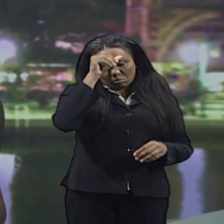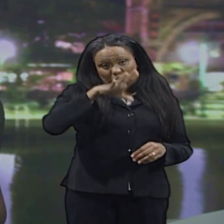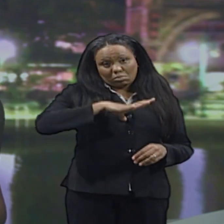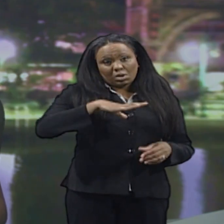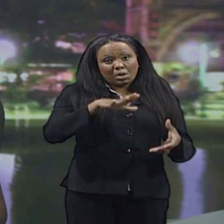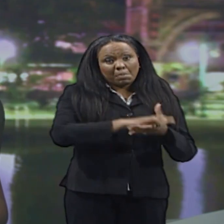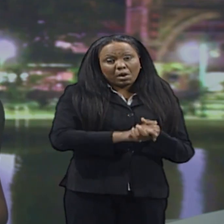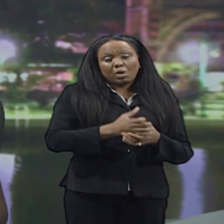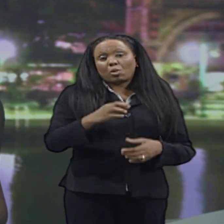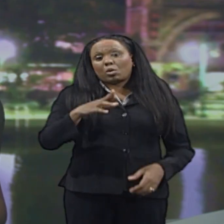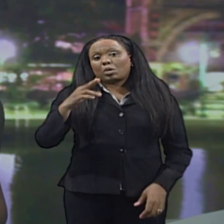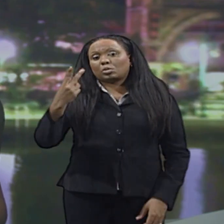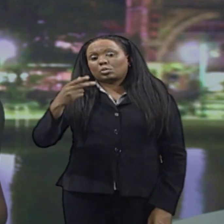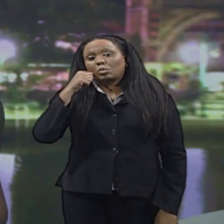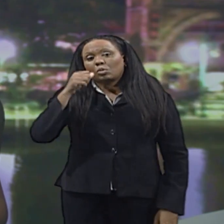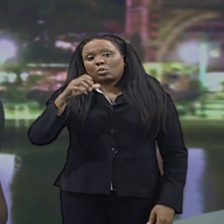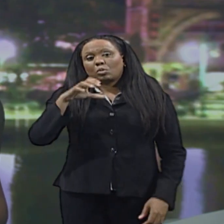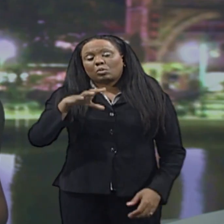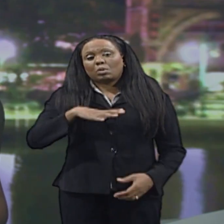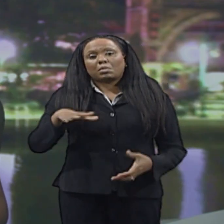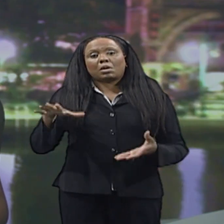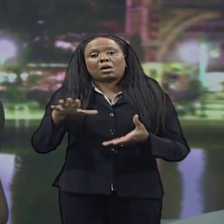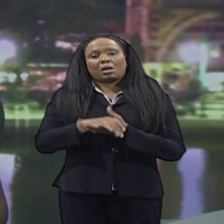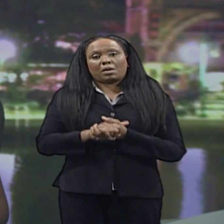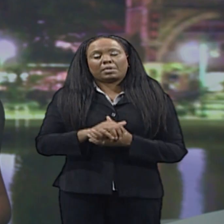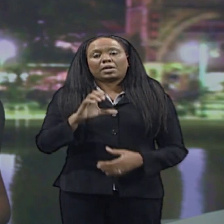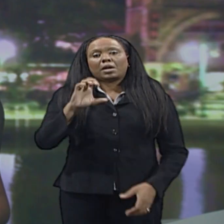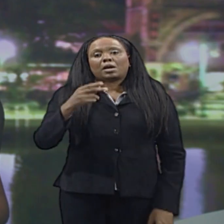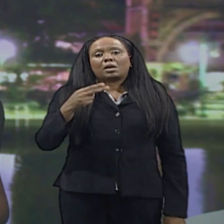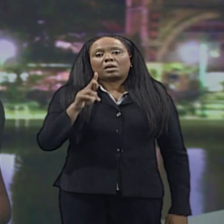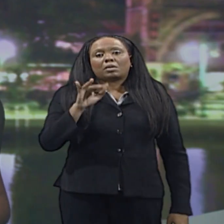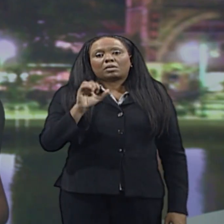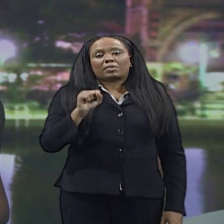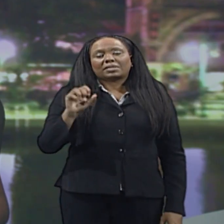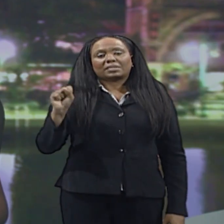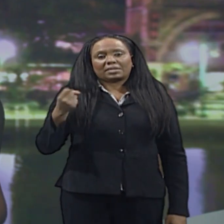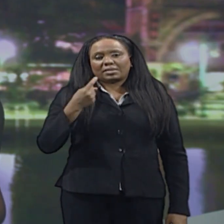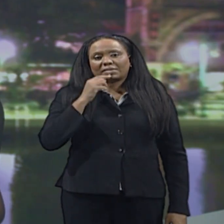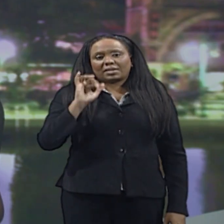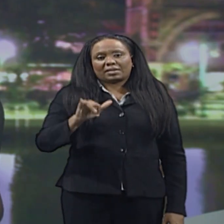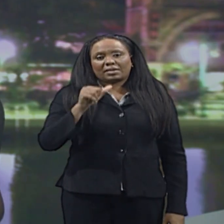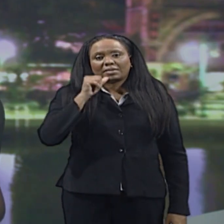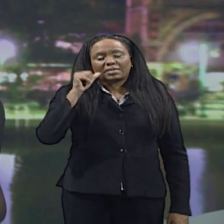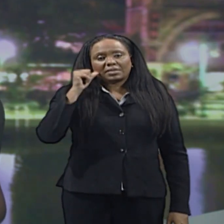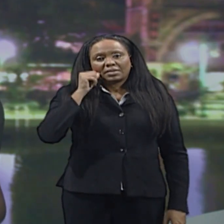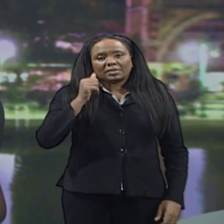from Minister of Finance and DLP candidate for St. Michael Northwest, Chris Sinclair.